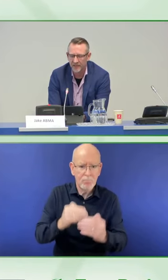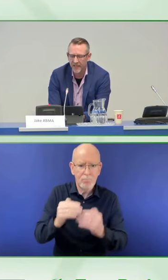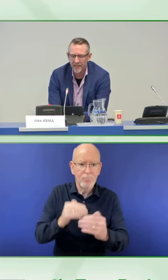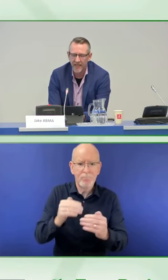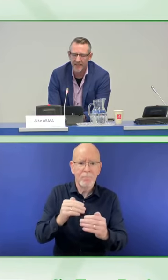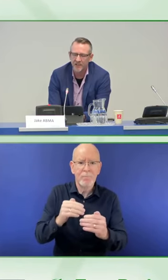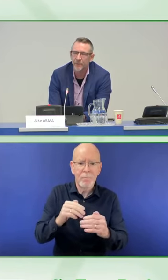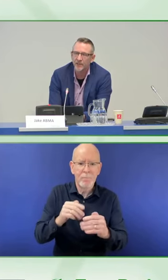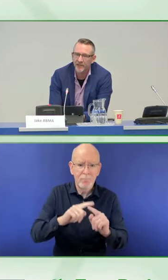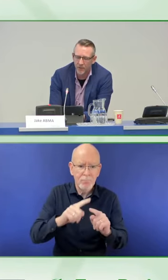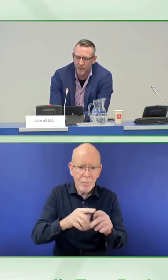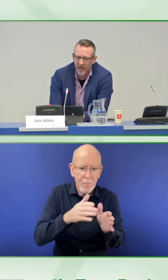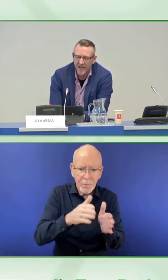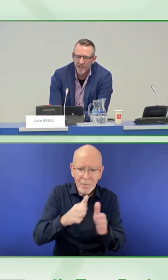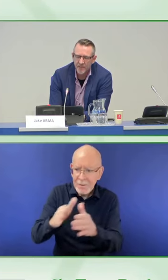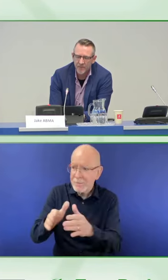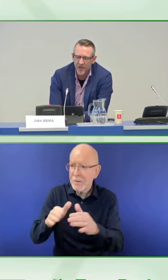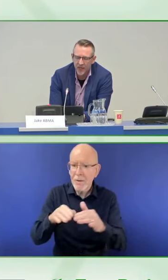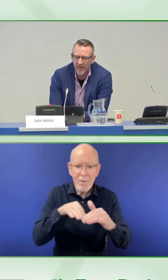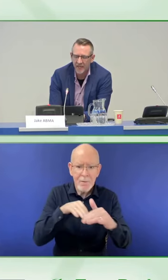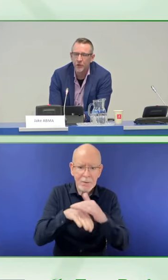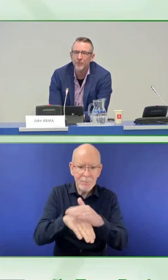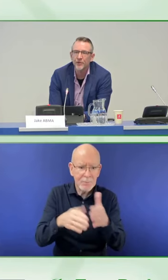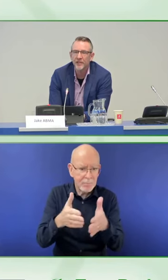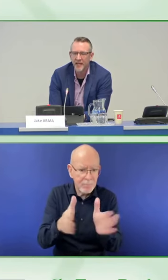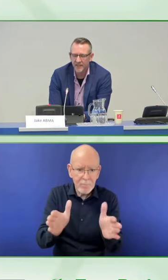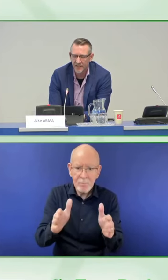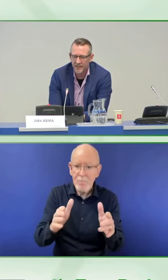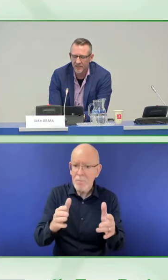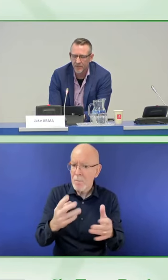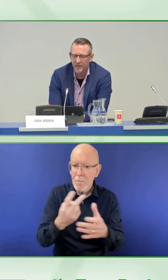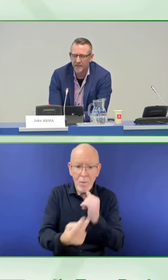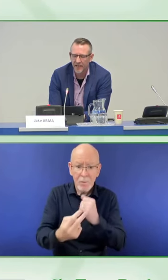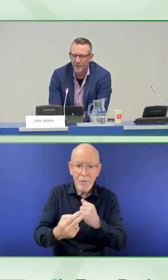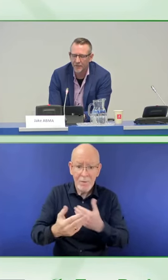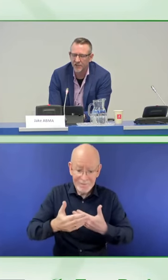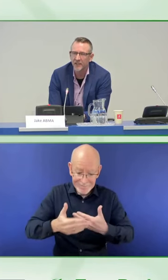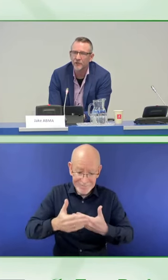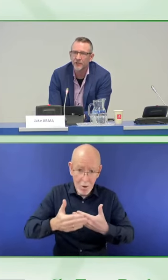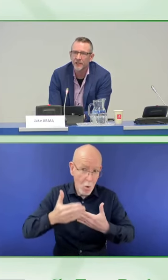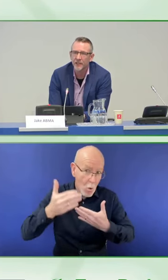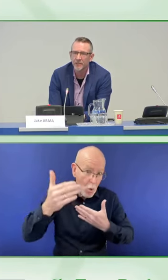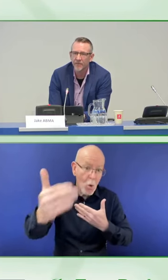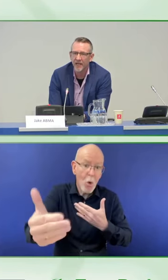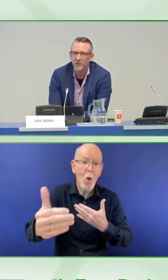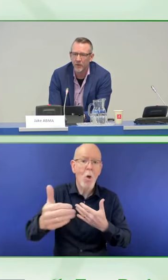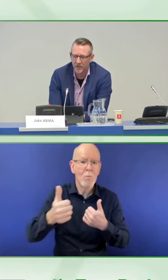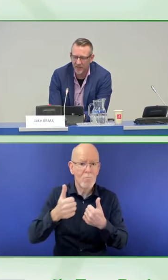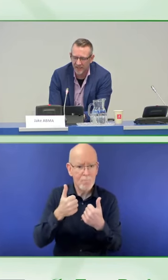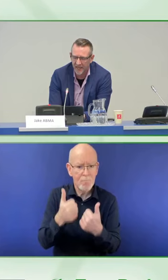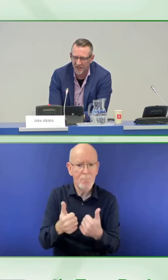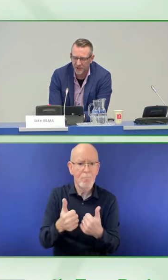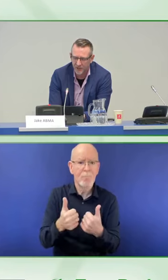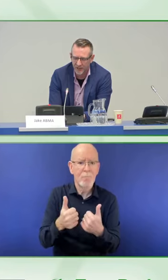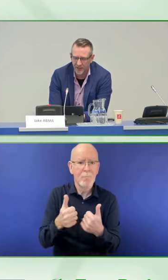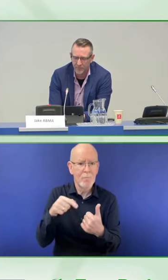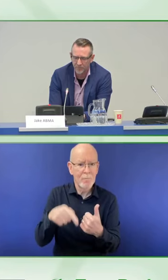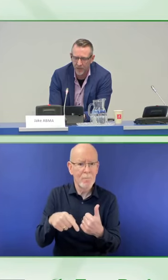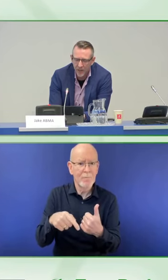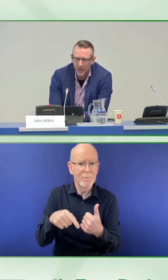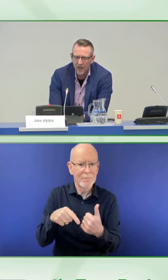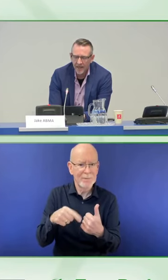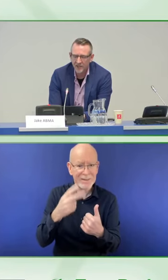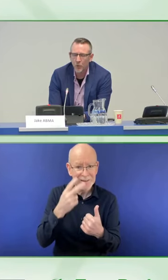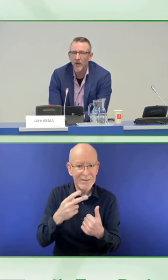and retain accessibility compliance and communicate accessibility efforts internally as well as externally.